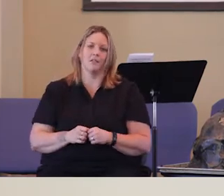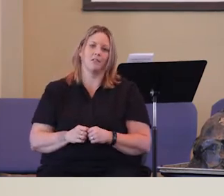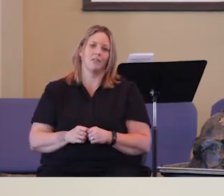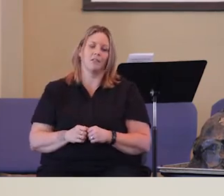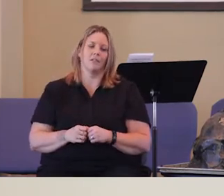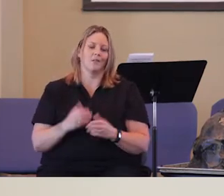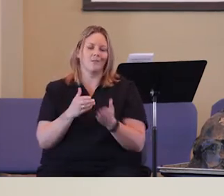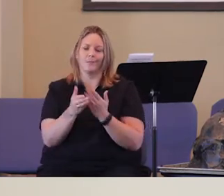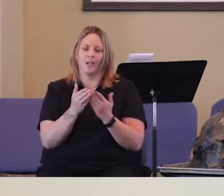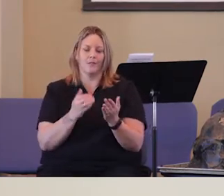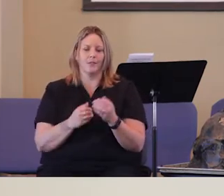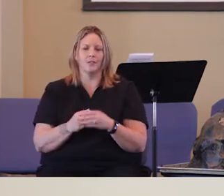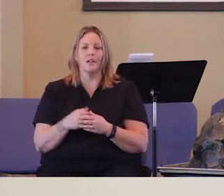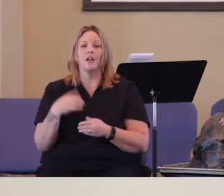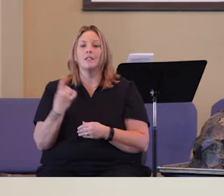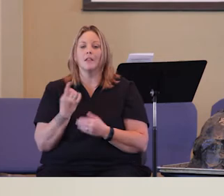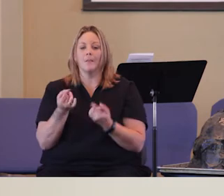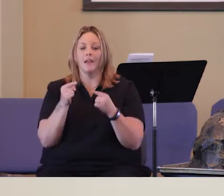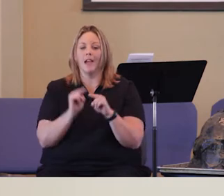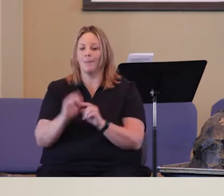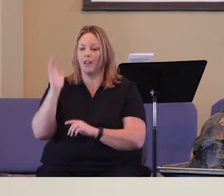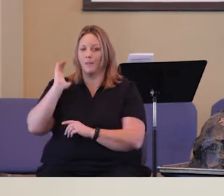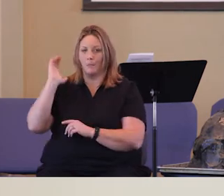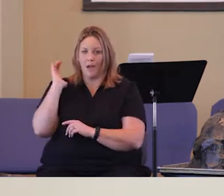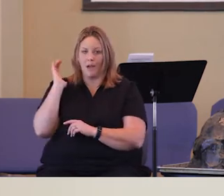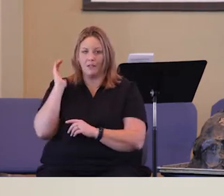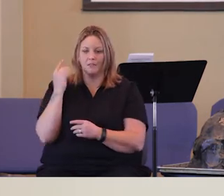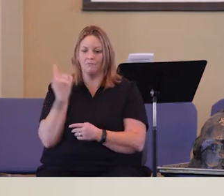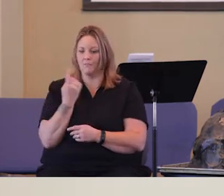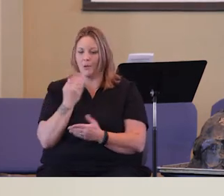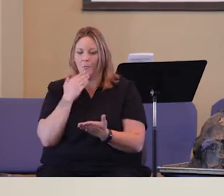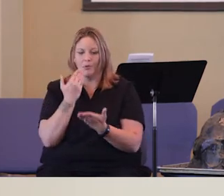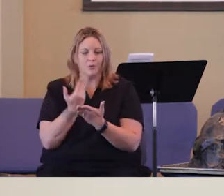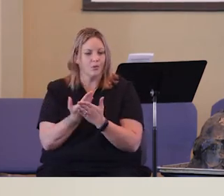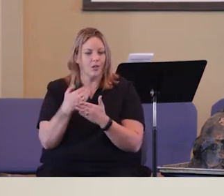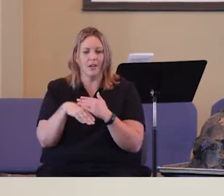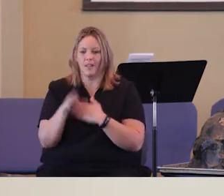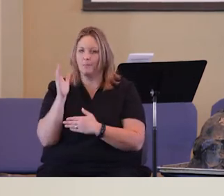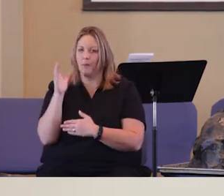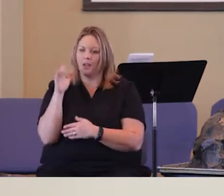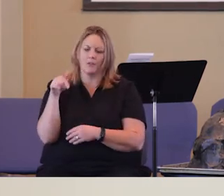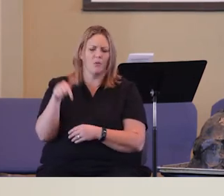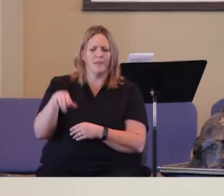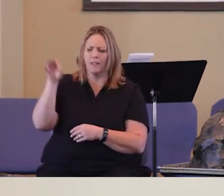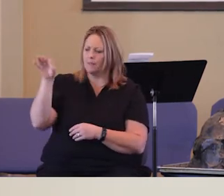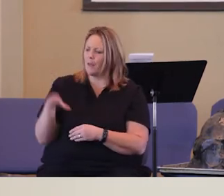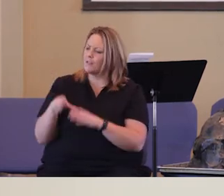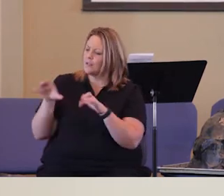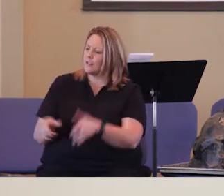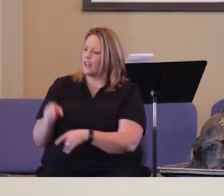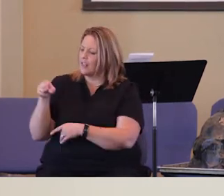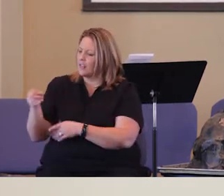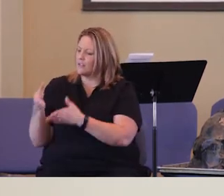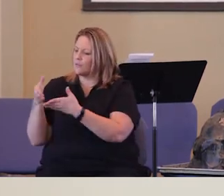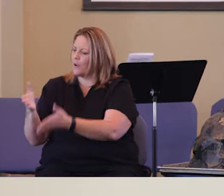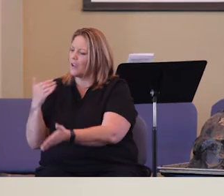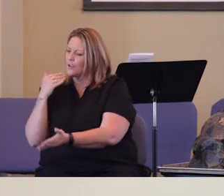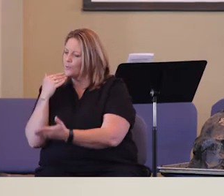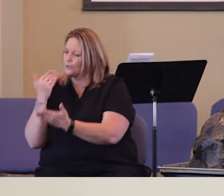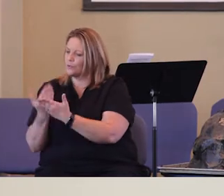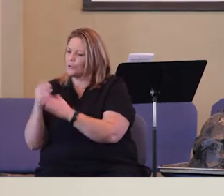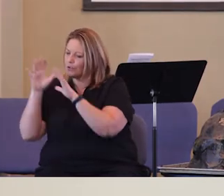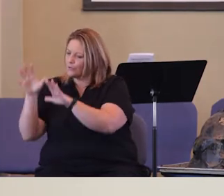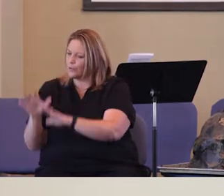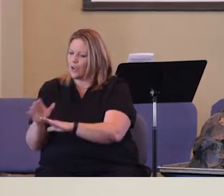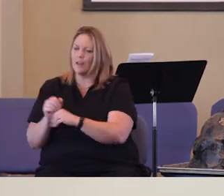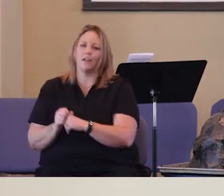way back then. Or whatever. Something happened in the past. Something was good in the past. You know, this pastor in the past did it